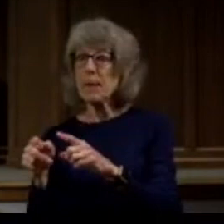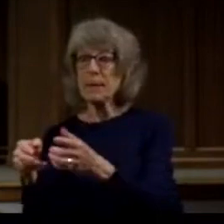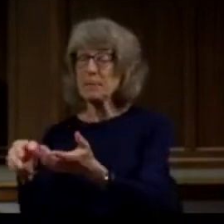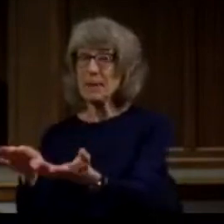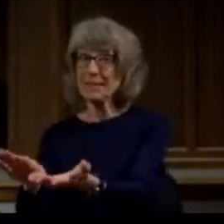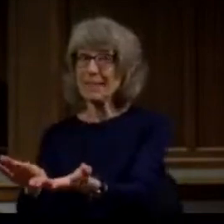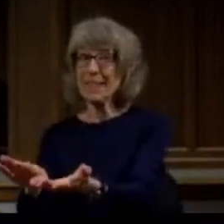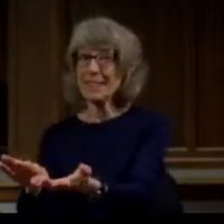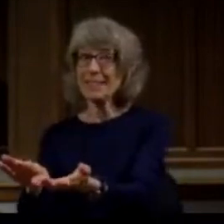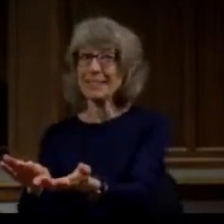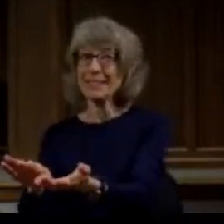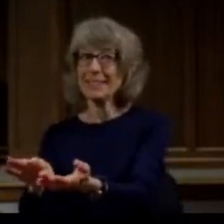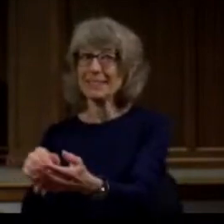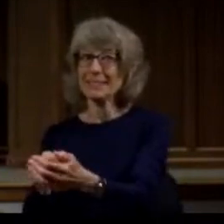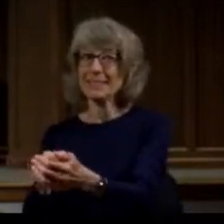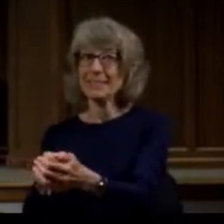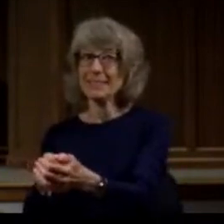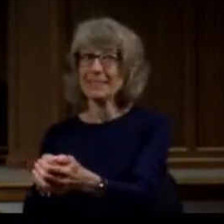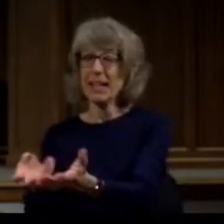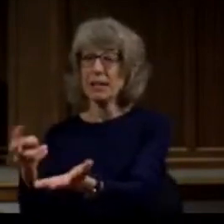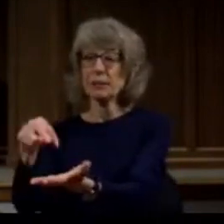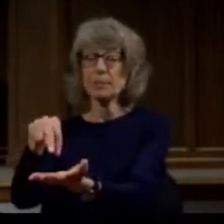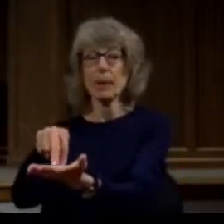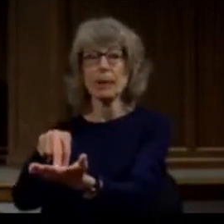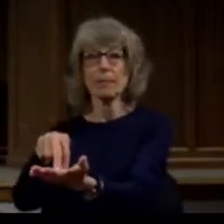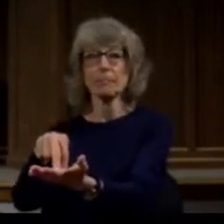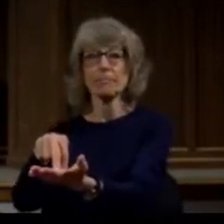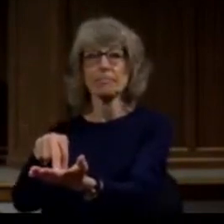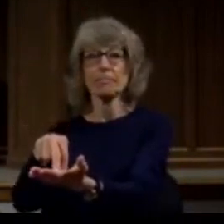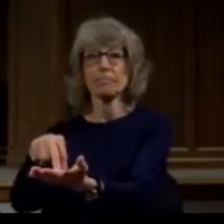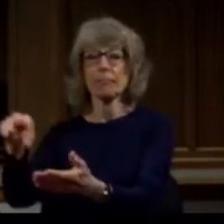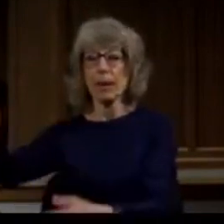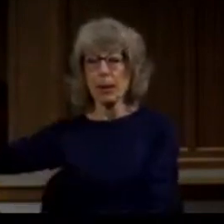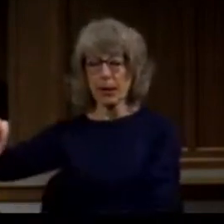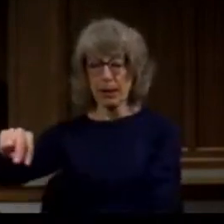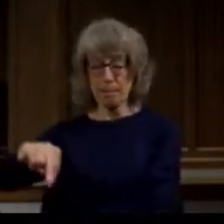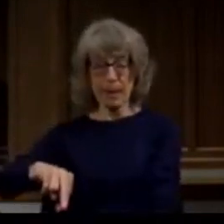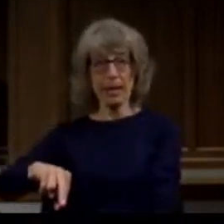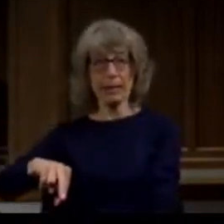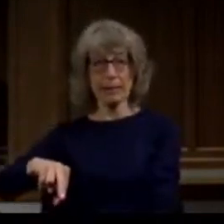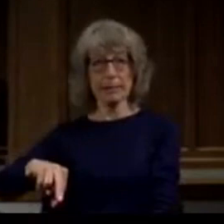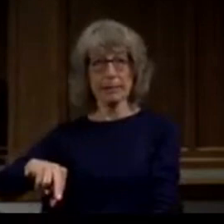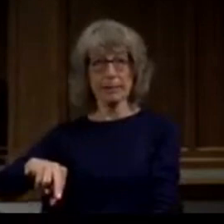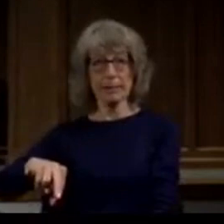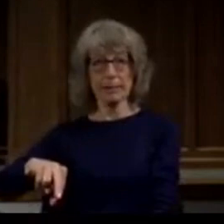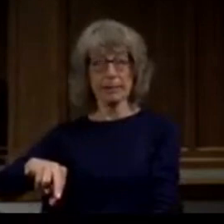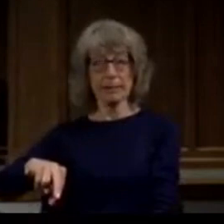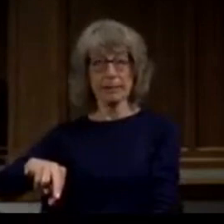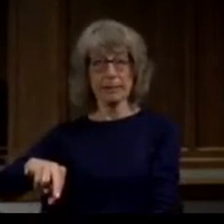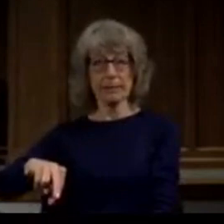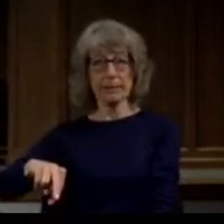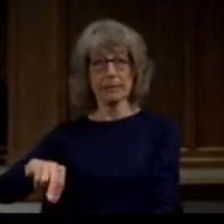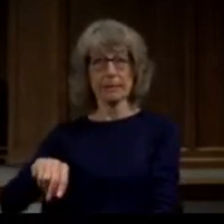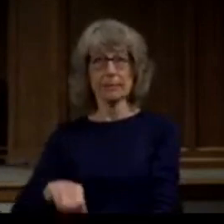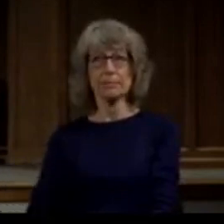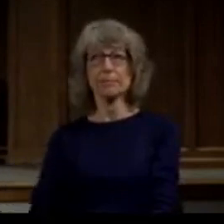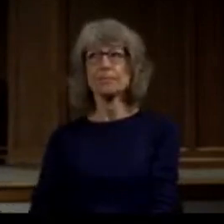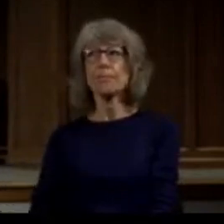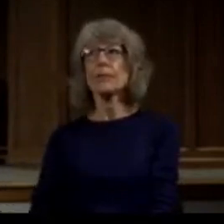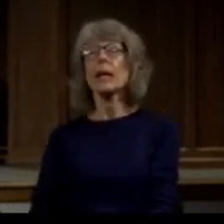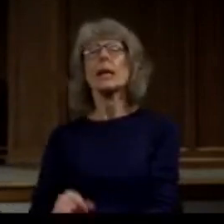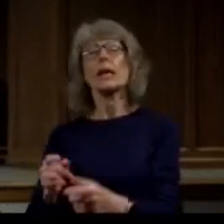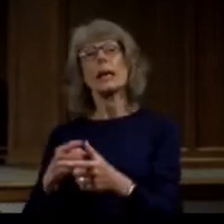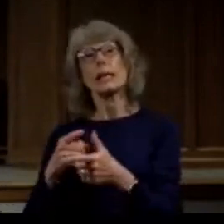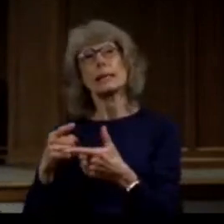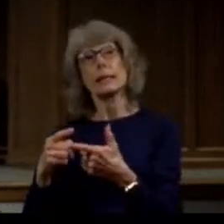revived got back to his feet walked back into the city. Next day he would move on